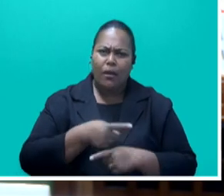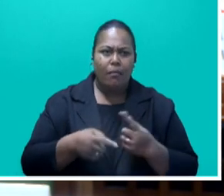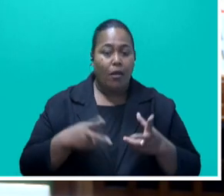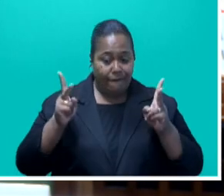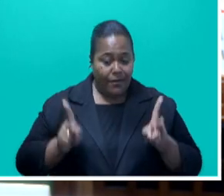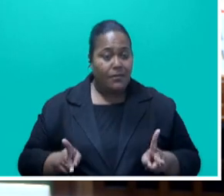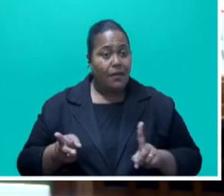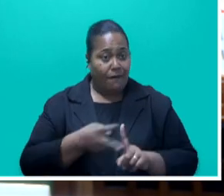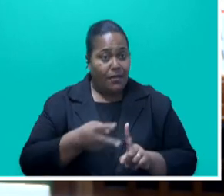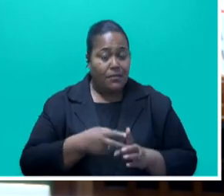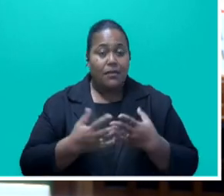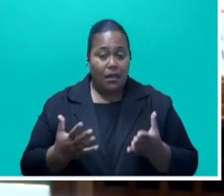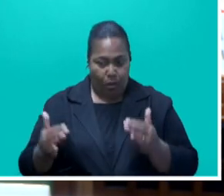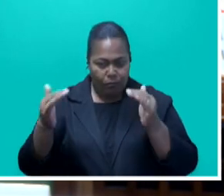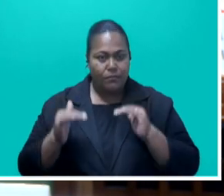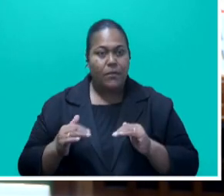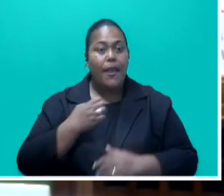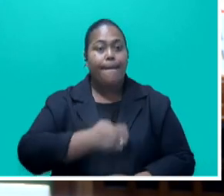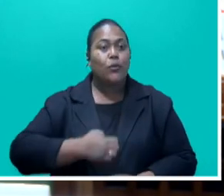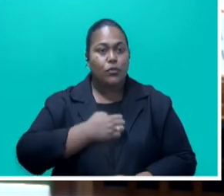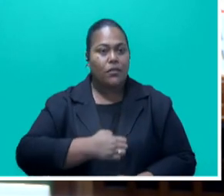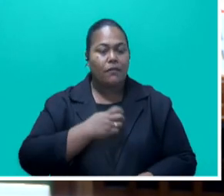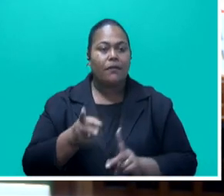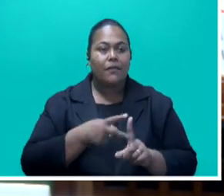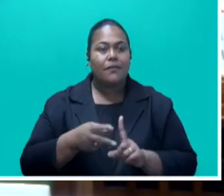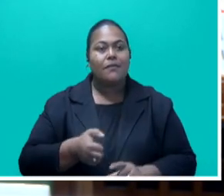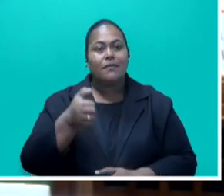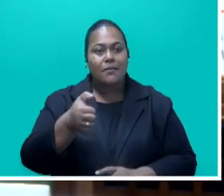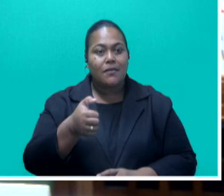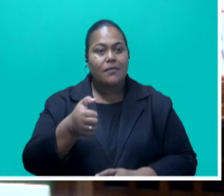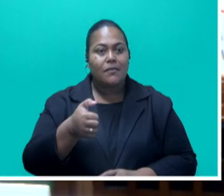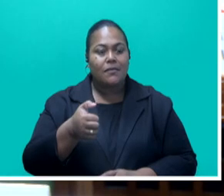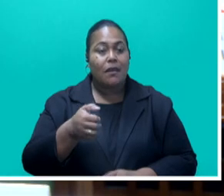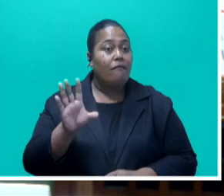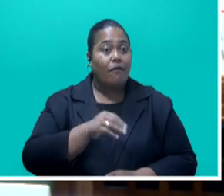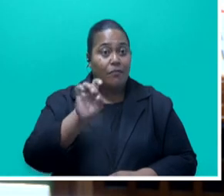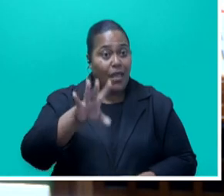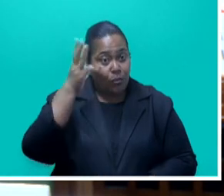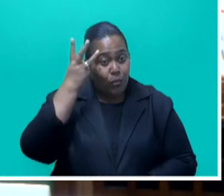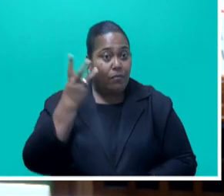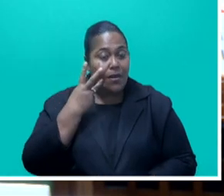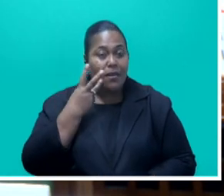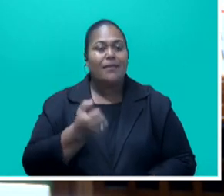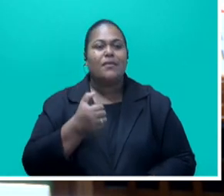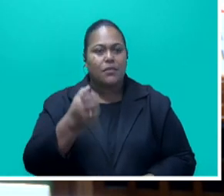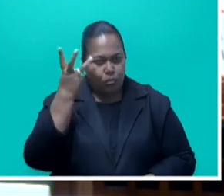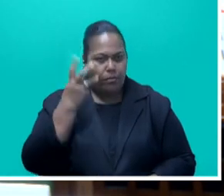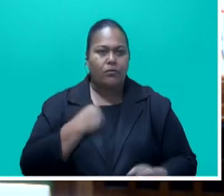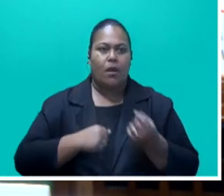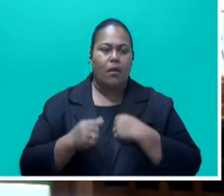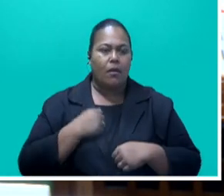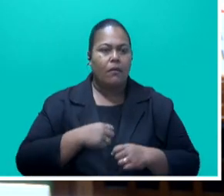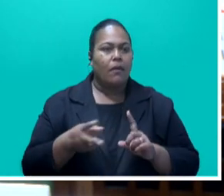Now, we're talking about emotional violence. Six out of ten women. The men who exert control over their spouses,